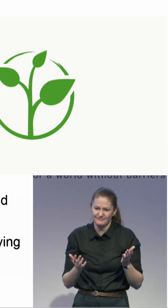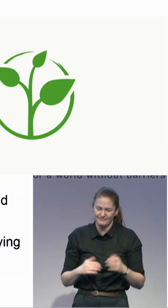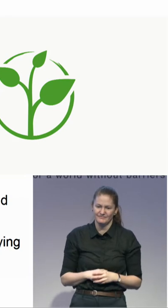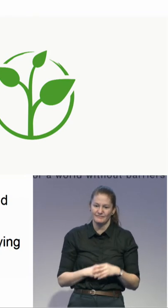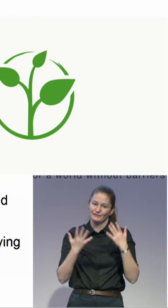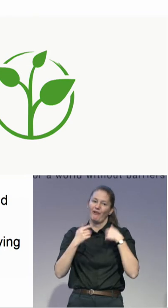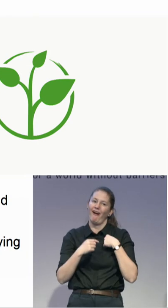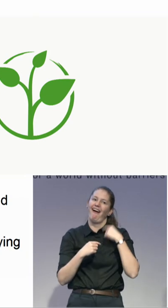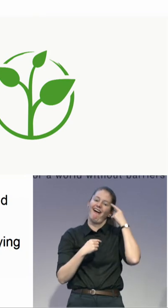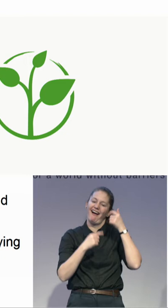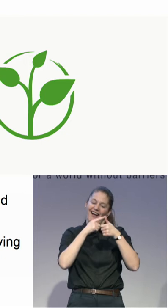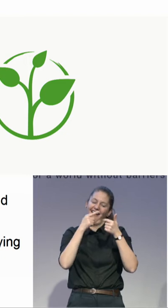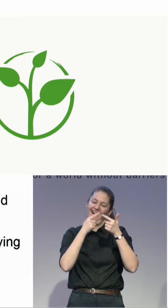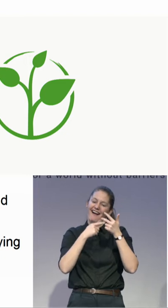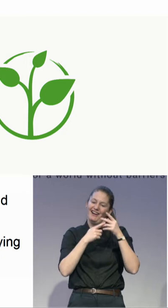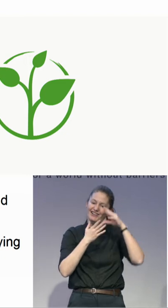you for that.